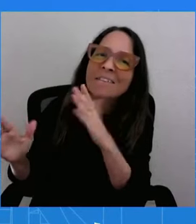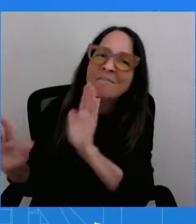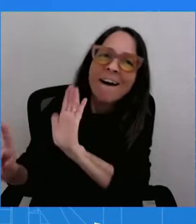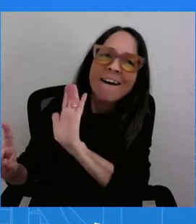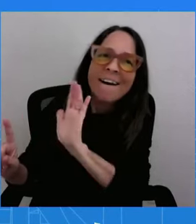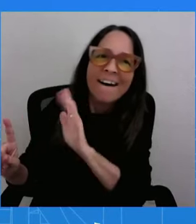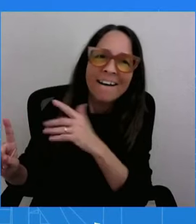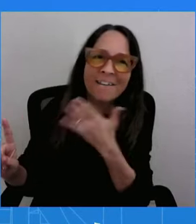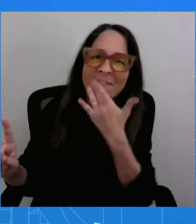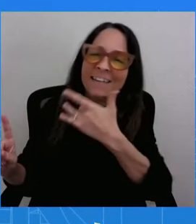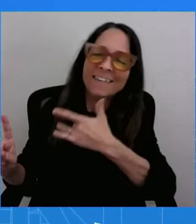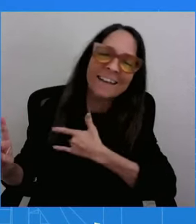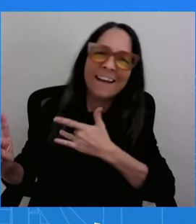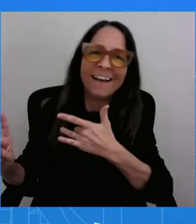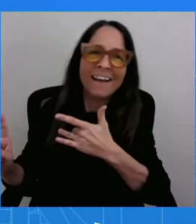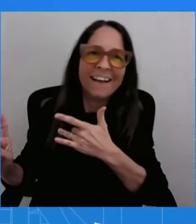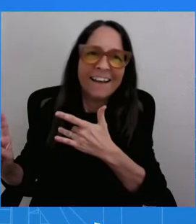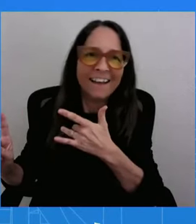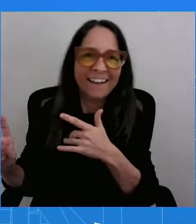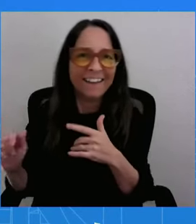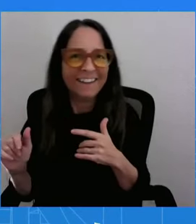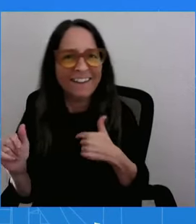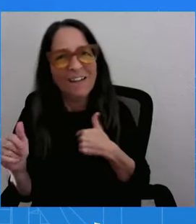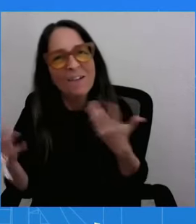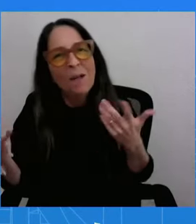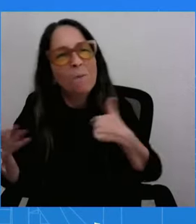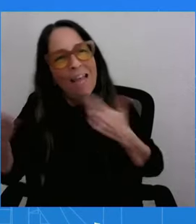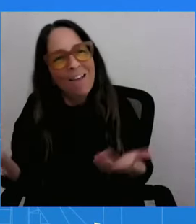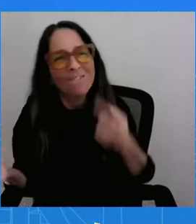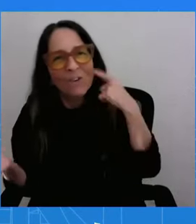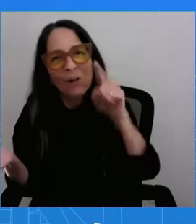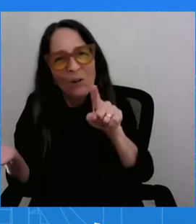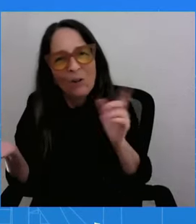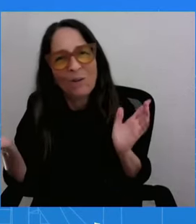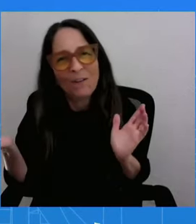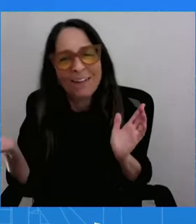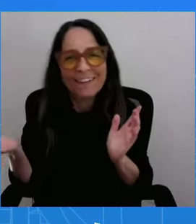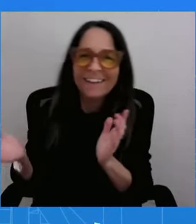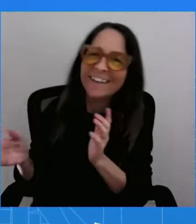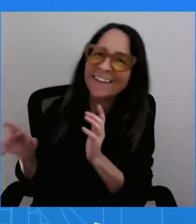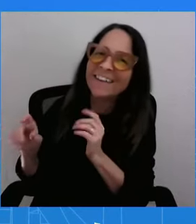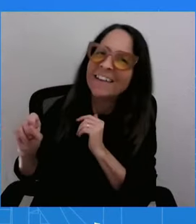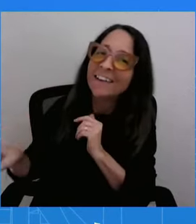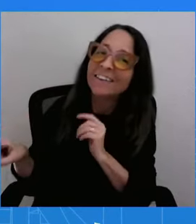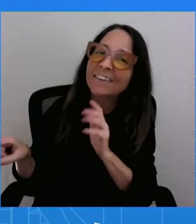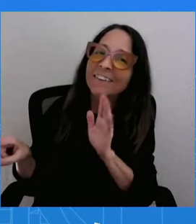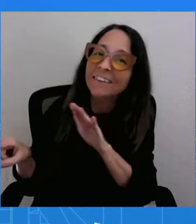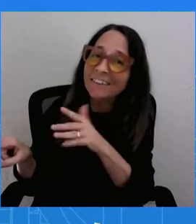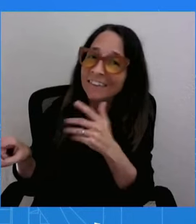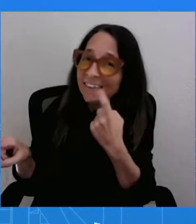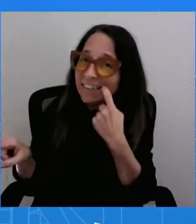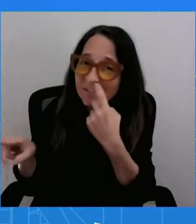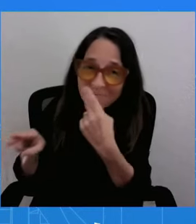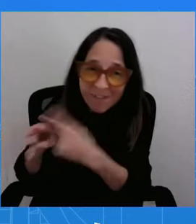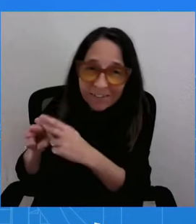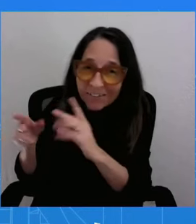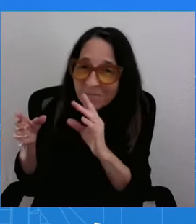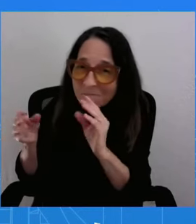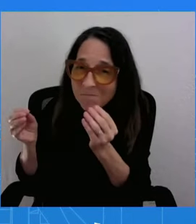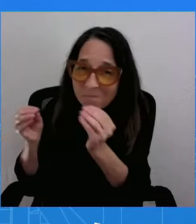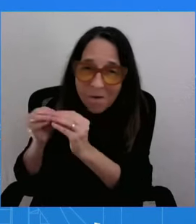But on a more serious note, you've said, and you just said it again, about the need to do work. The president has limited time in office.